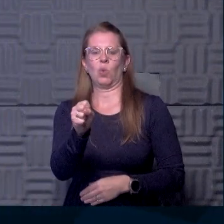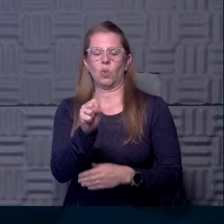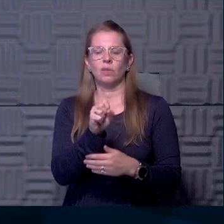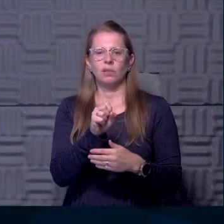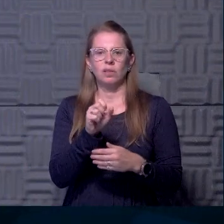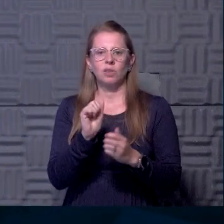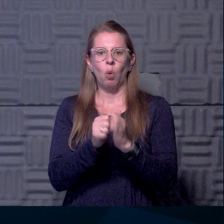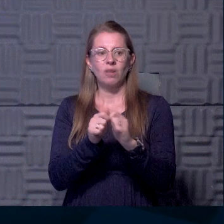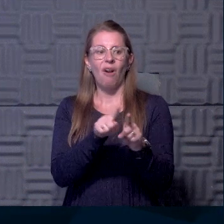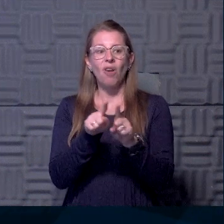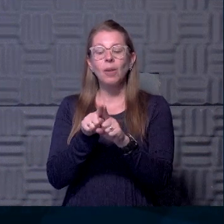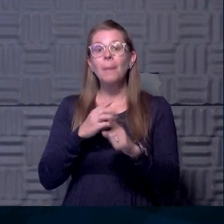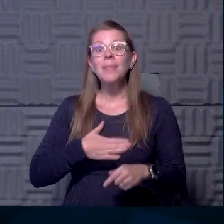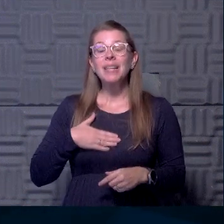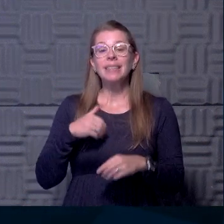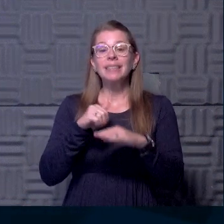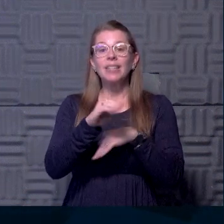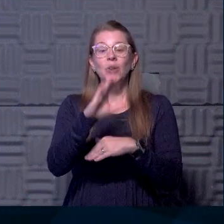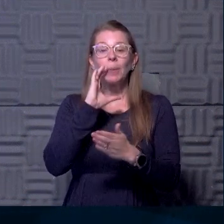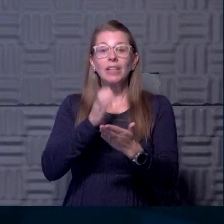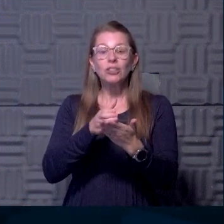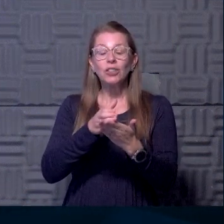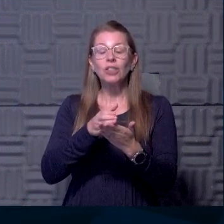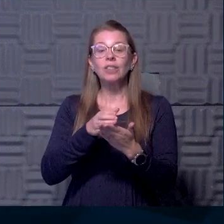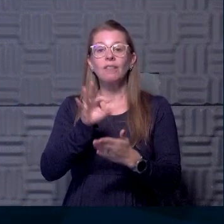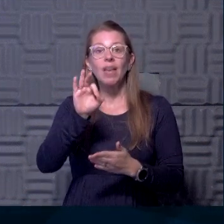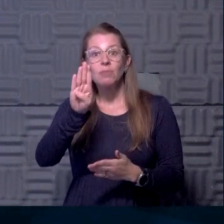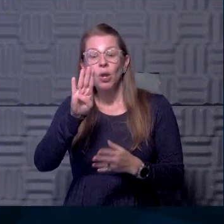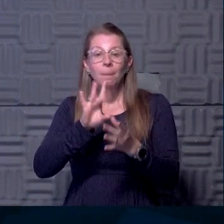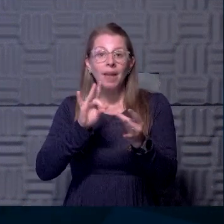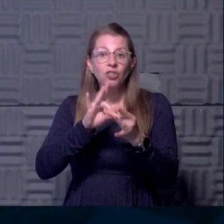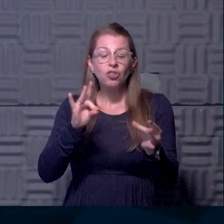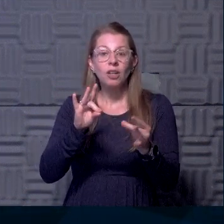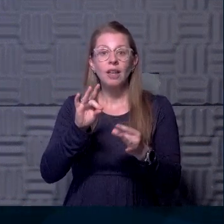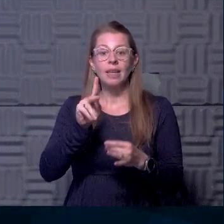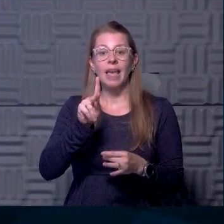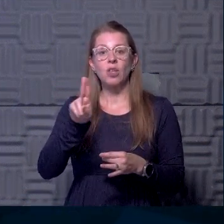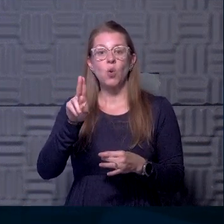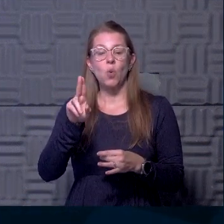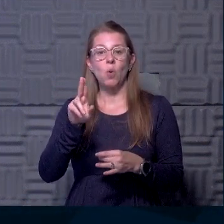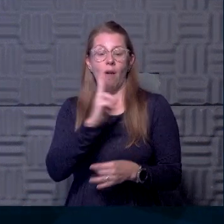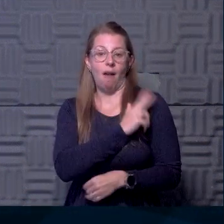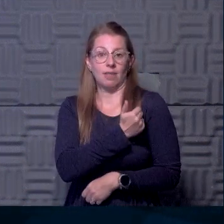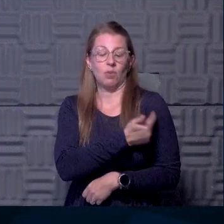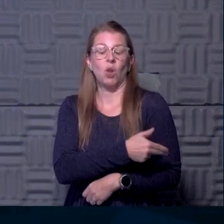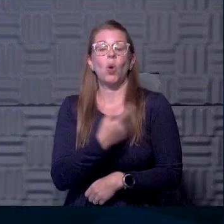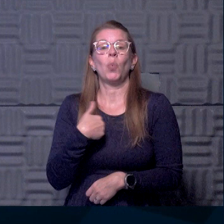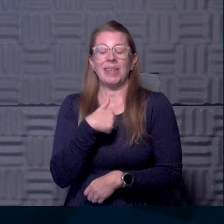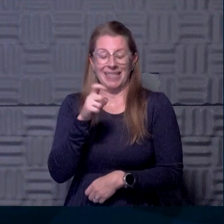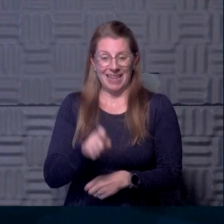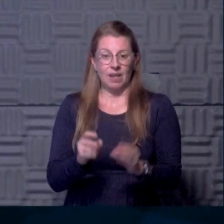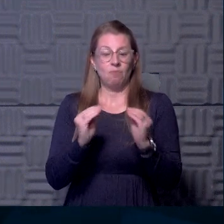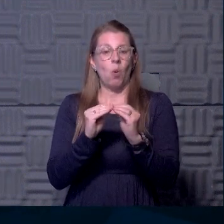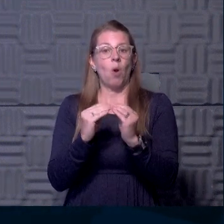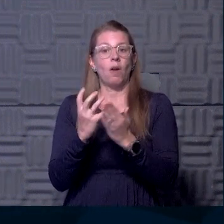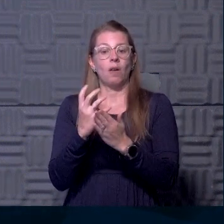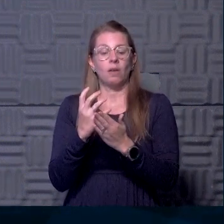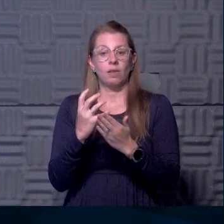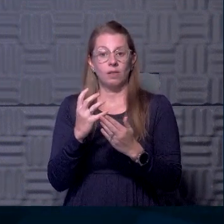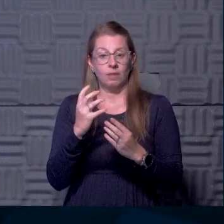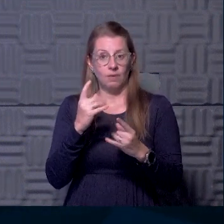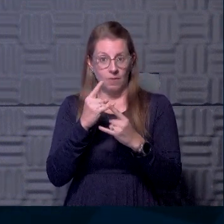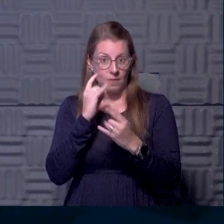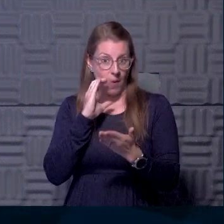sports. Also, please send us your photos through Facebook messenger at KU hospital. We need more of those photos. You can also email them to